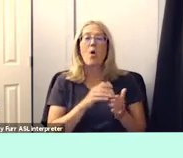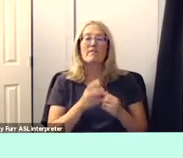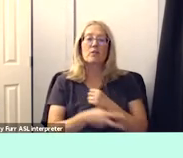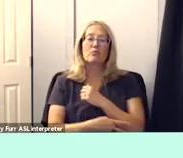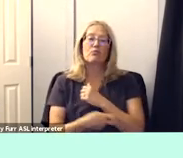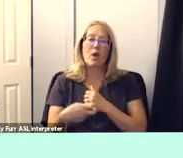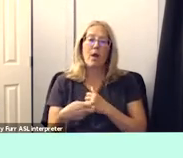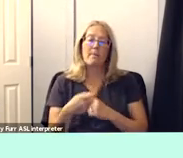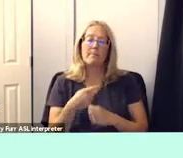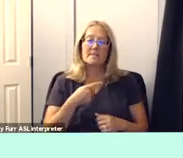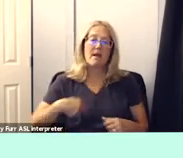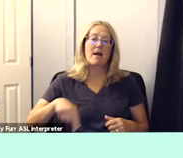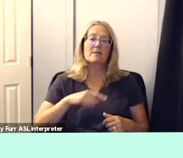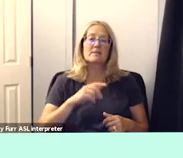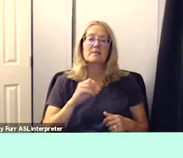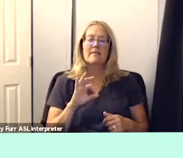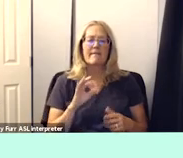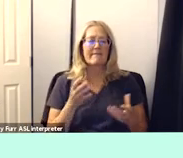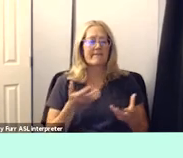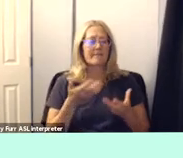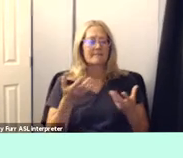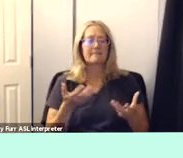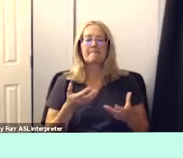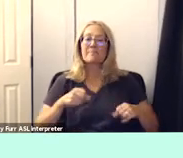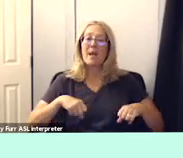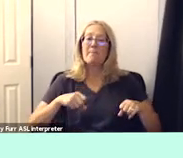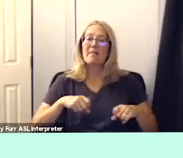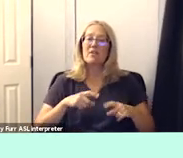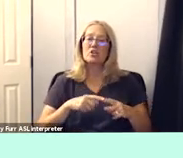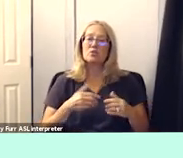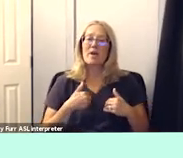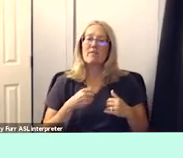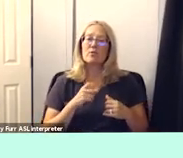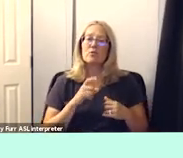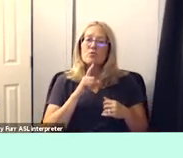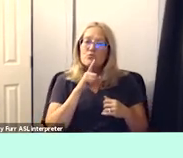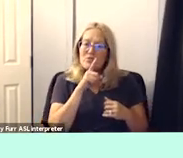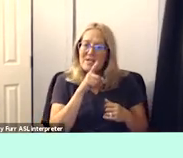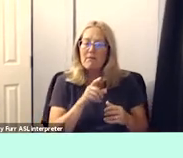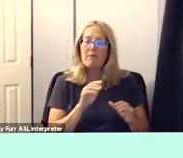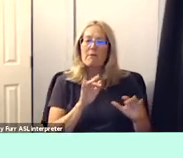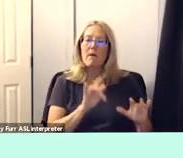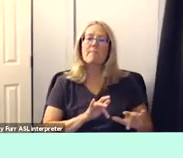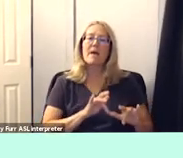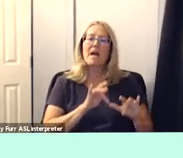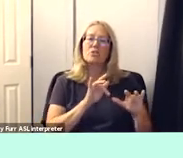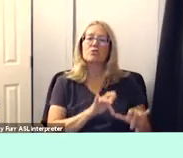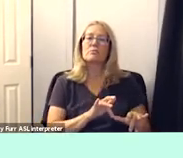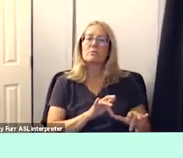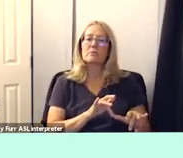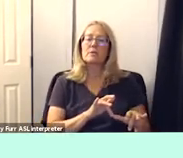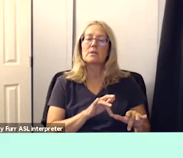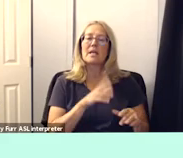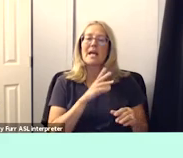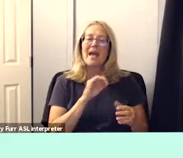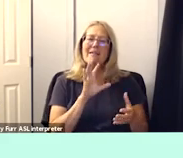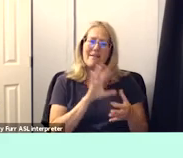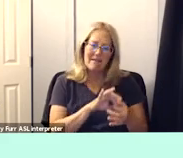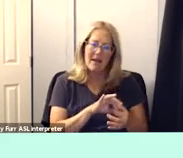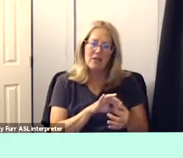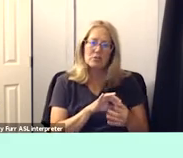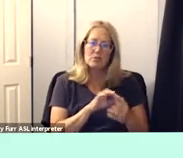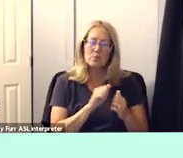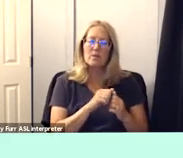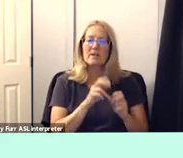of a sense of the ability to have real compassion for and connection to the individuals and the